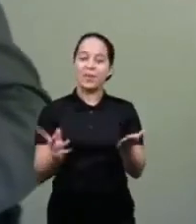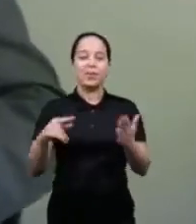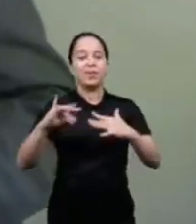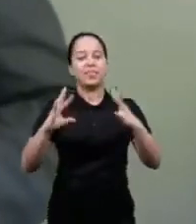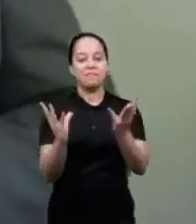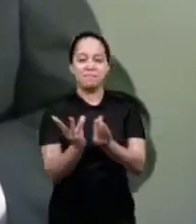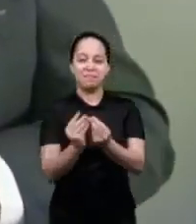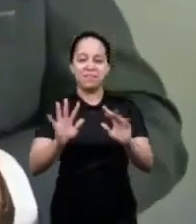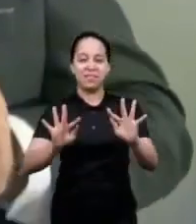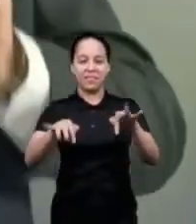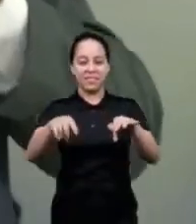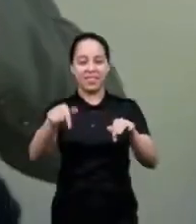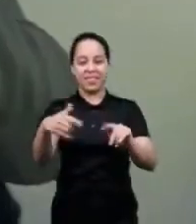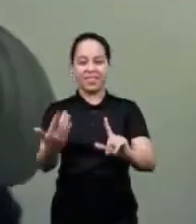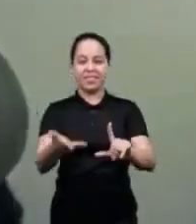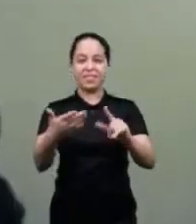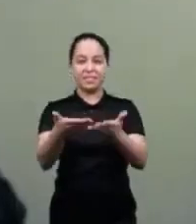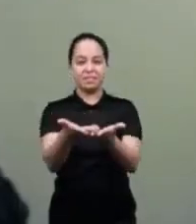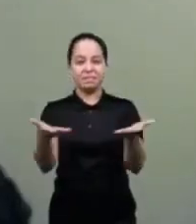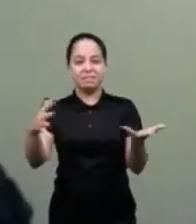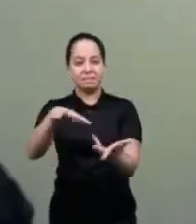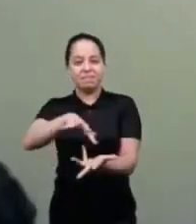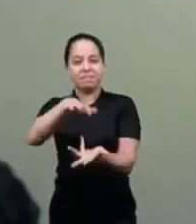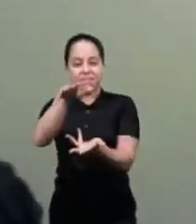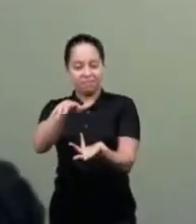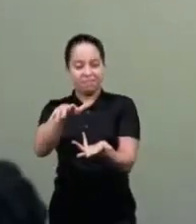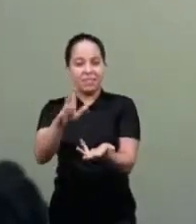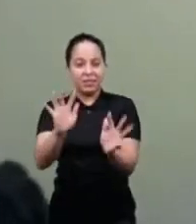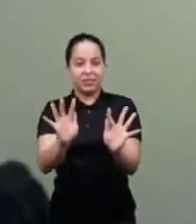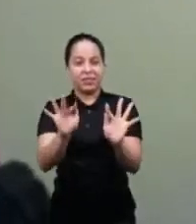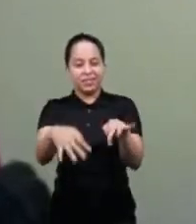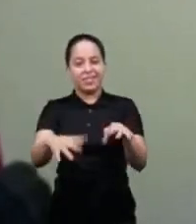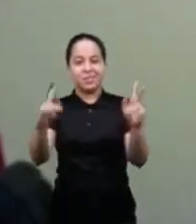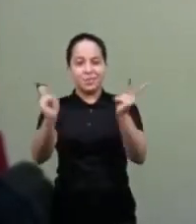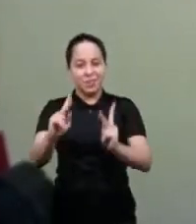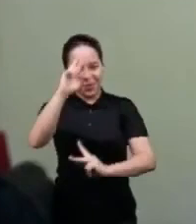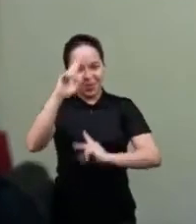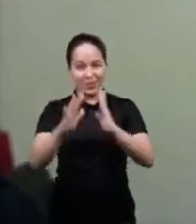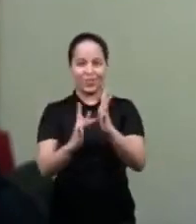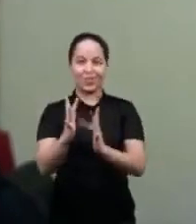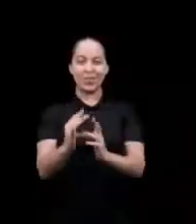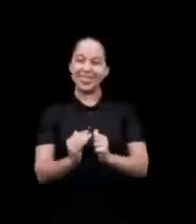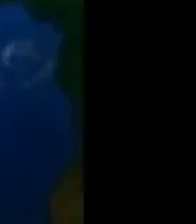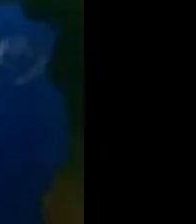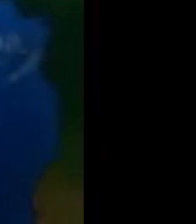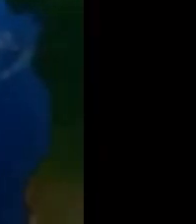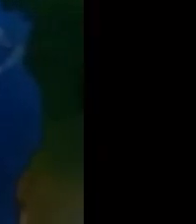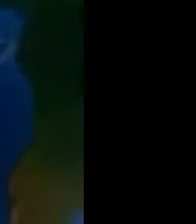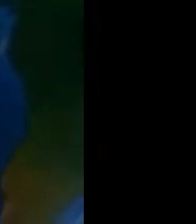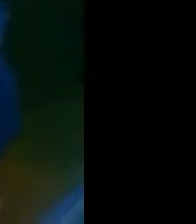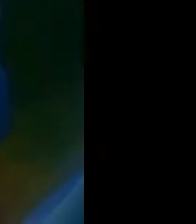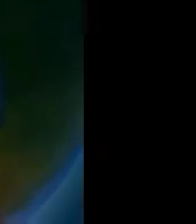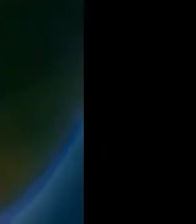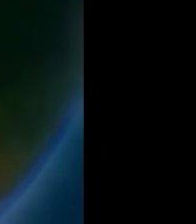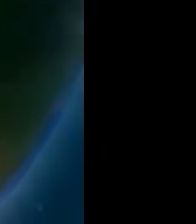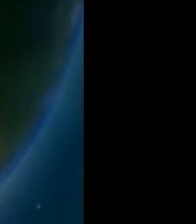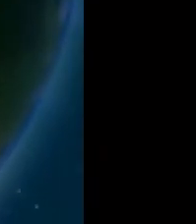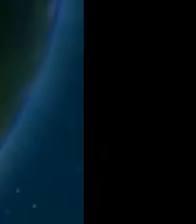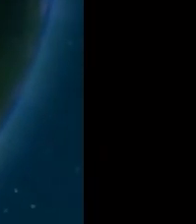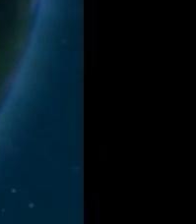concluding this transmission and we want to say goodbye to everyone peace of the Lord Lord so